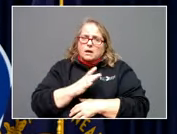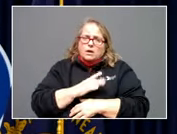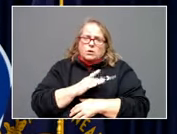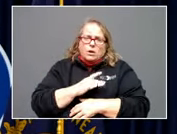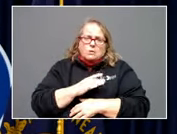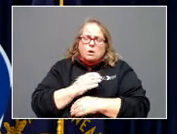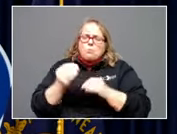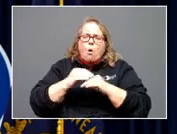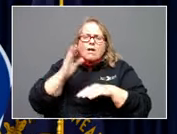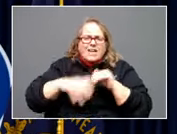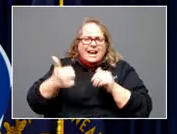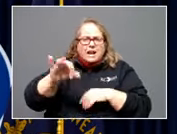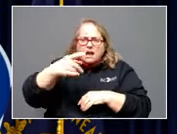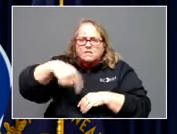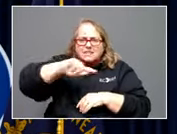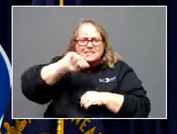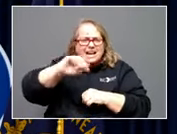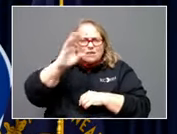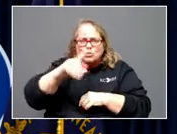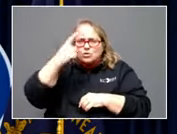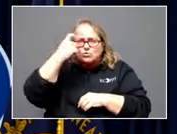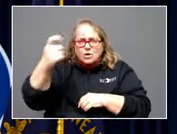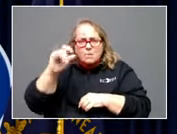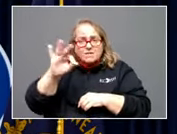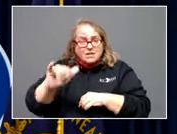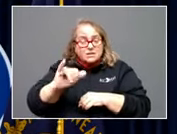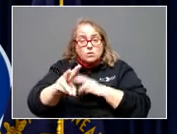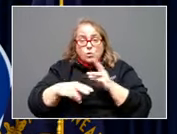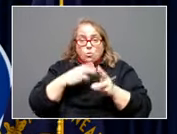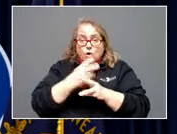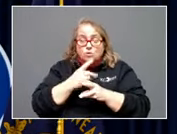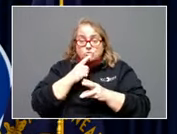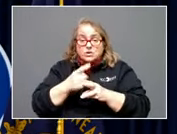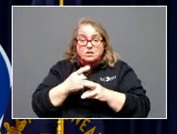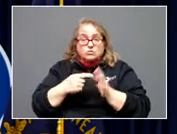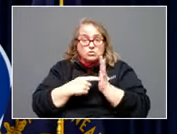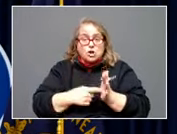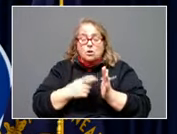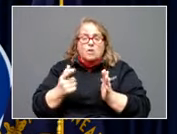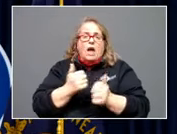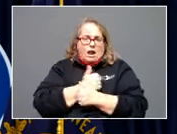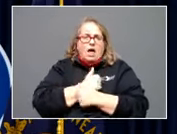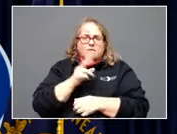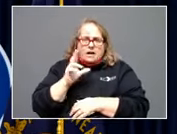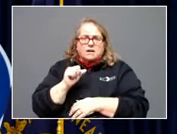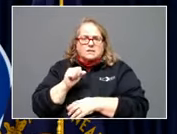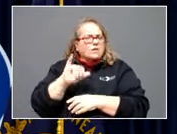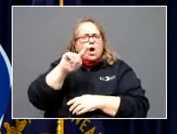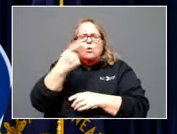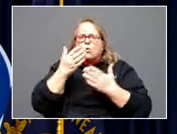any of us could have ever dreamed of. I mean, this world has shown that it loves us. It's the only way to describe it. People